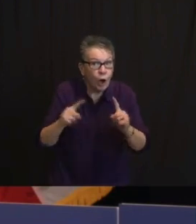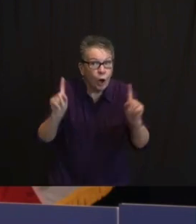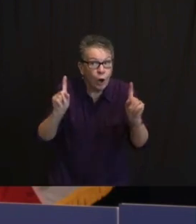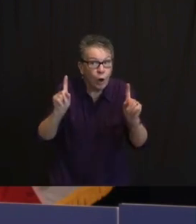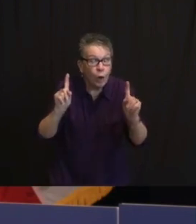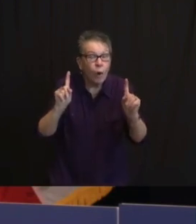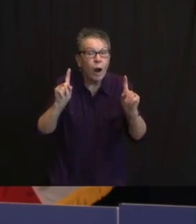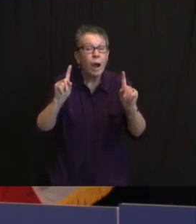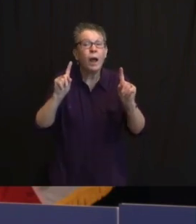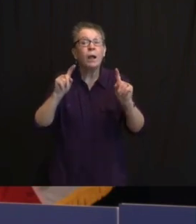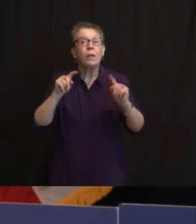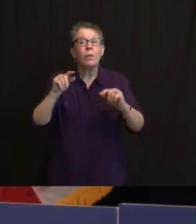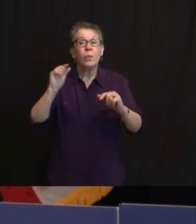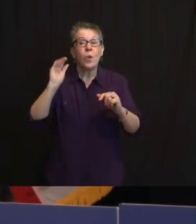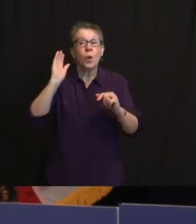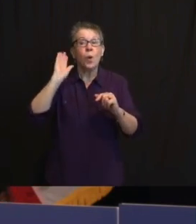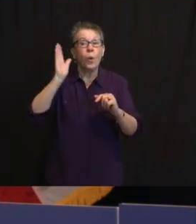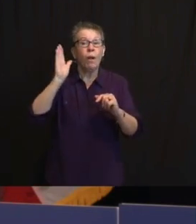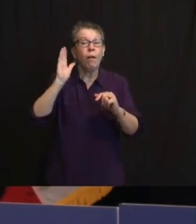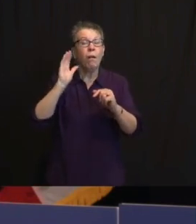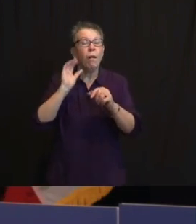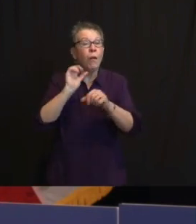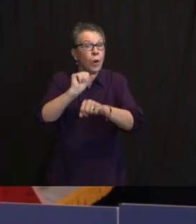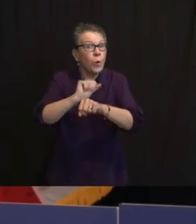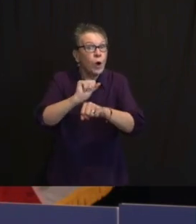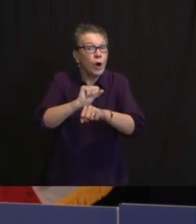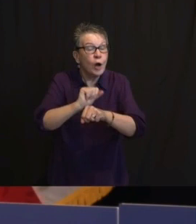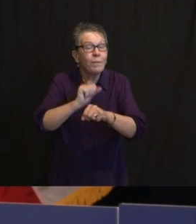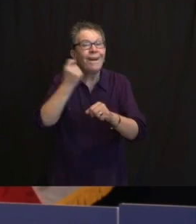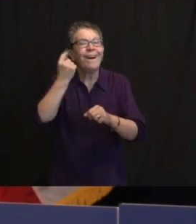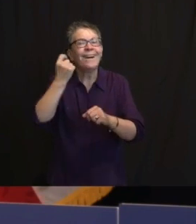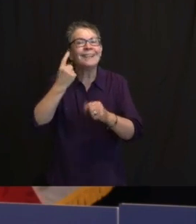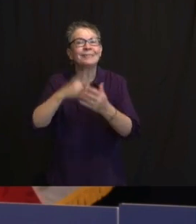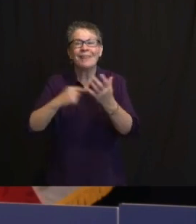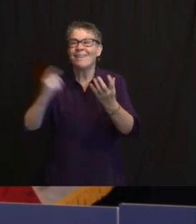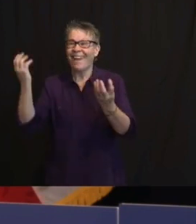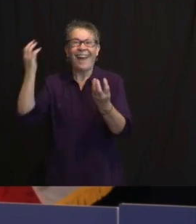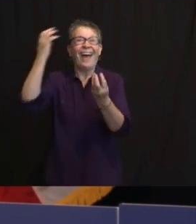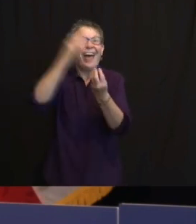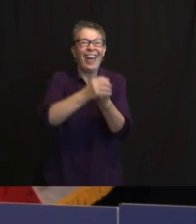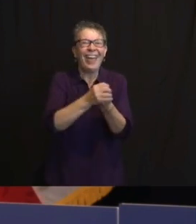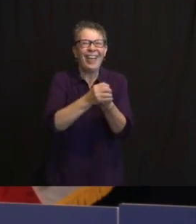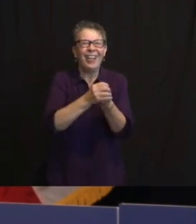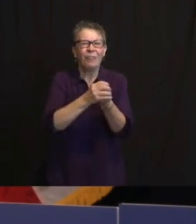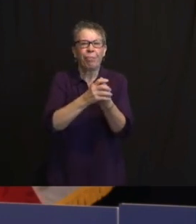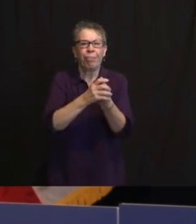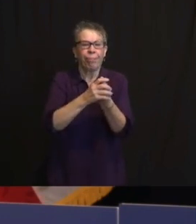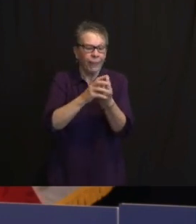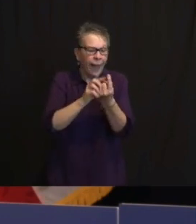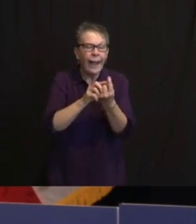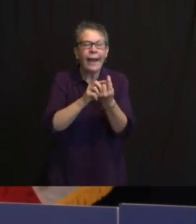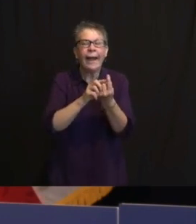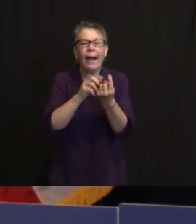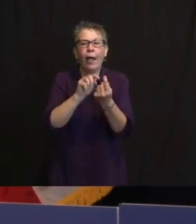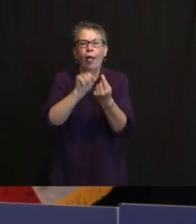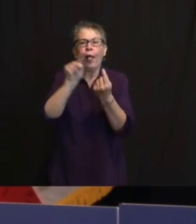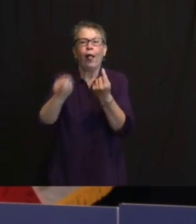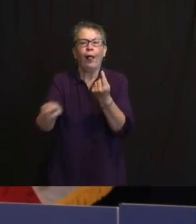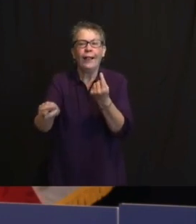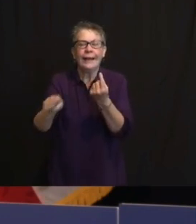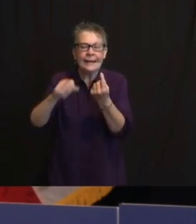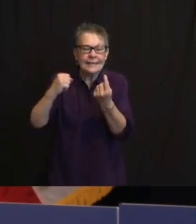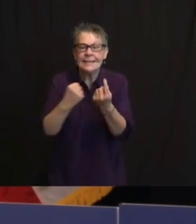NOT QUITE AS EFFECTIVE AS THEY ARE AGAINST THE NORMAL STRAINS BECAUSE THEY DON'T QUITE FIT, DON'T MAKE THAT QUITE SNUG FIT AS WELL